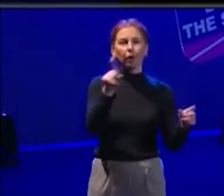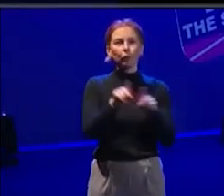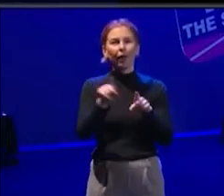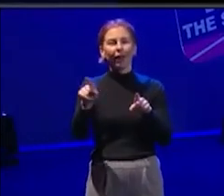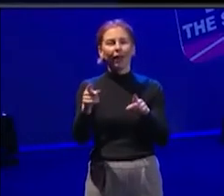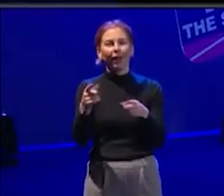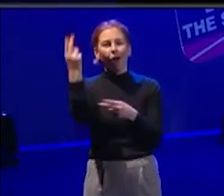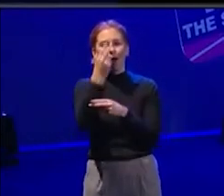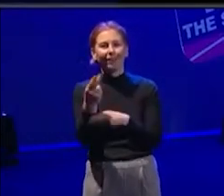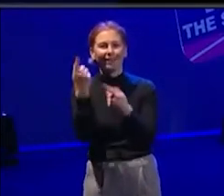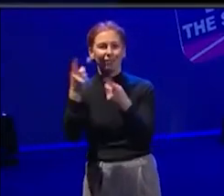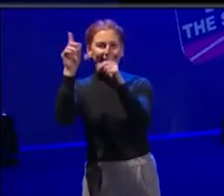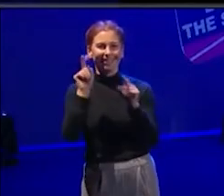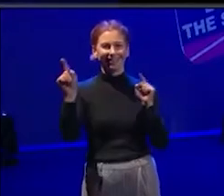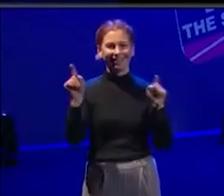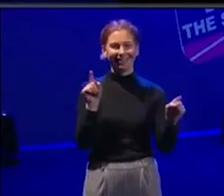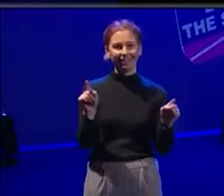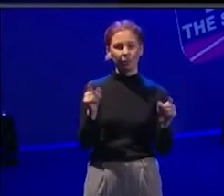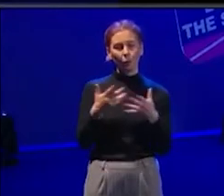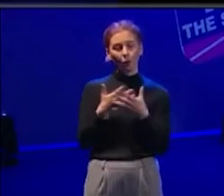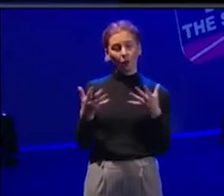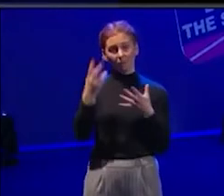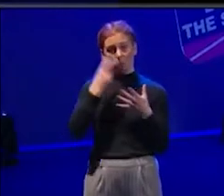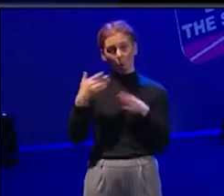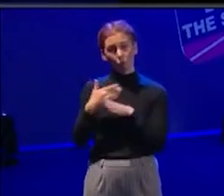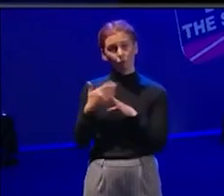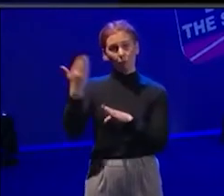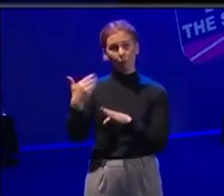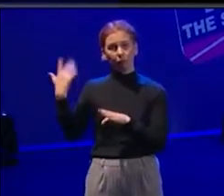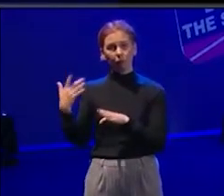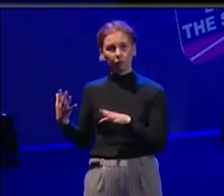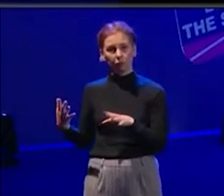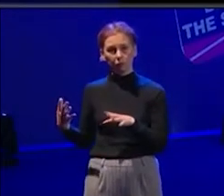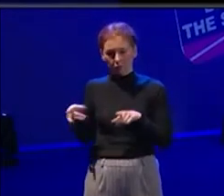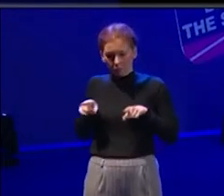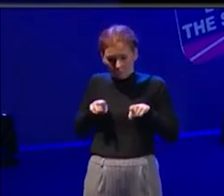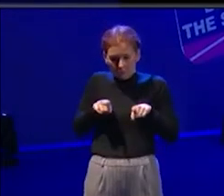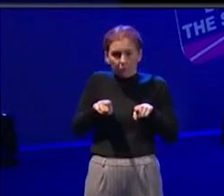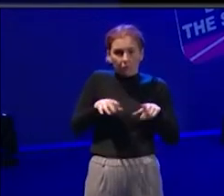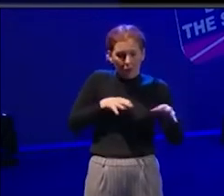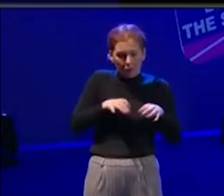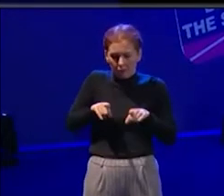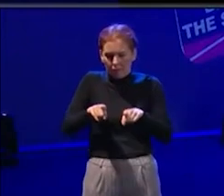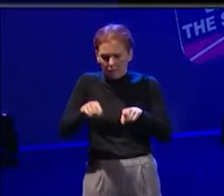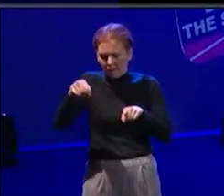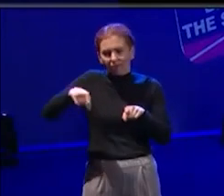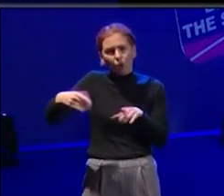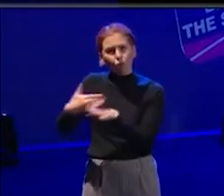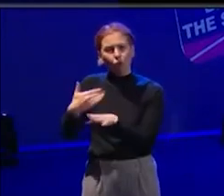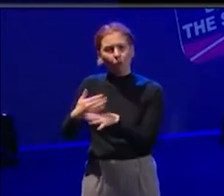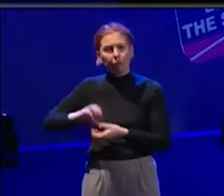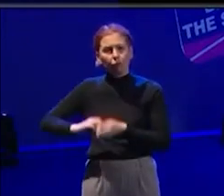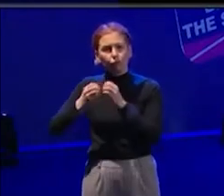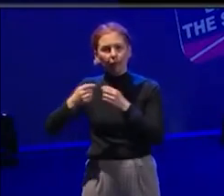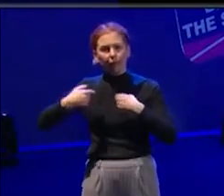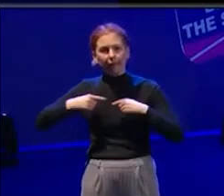jobs that I was doing, alongside my acting, actually made me the person that I am today to be an artistic director, because I was